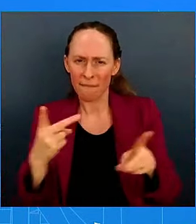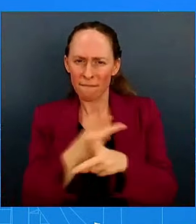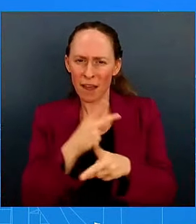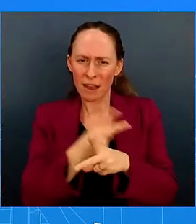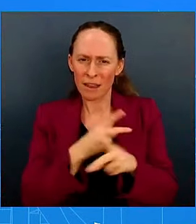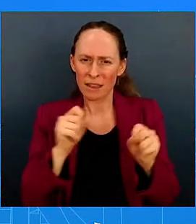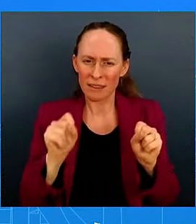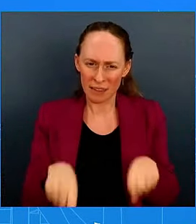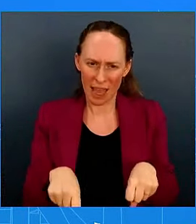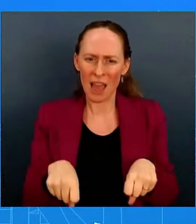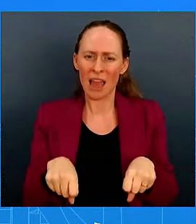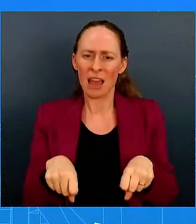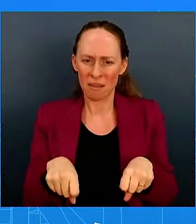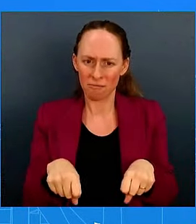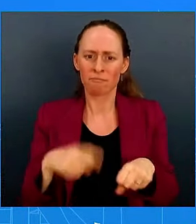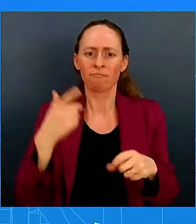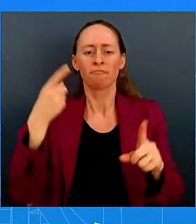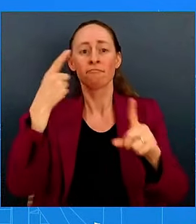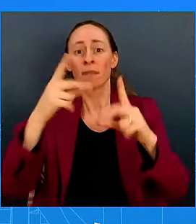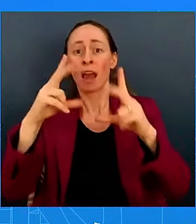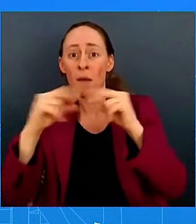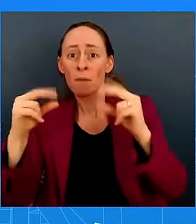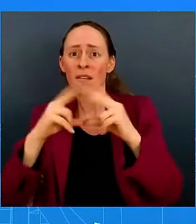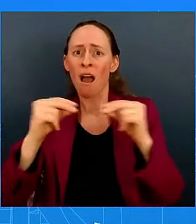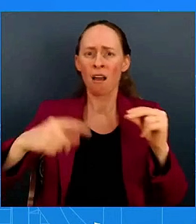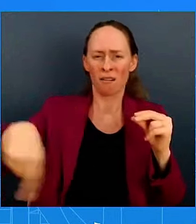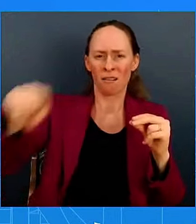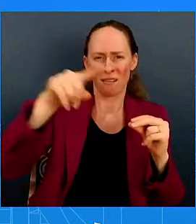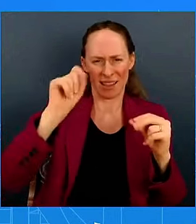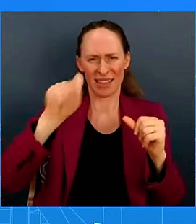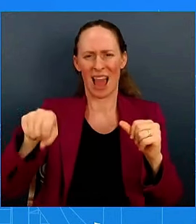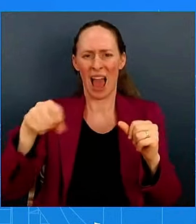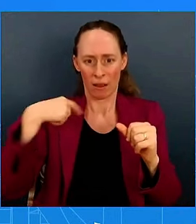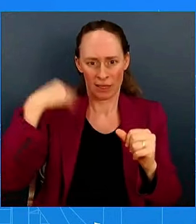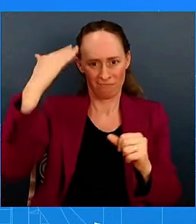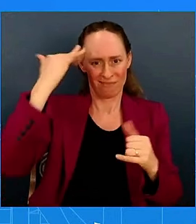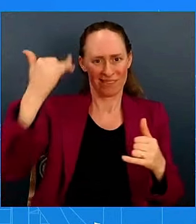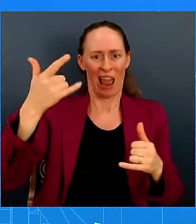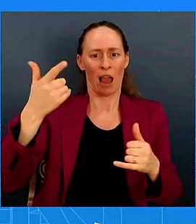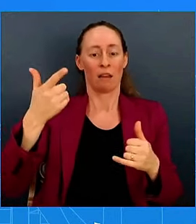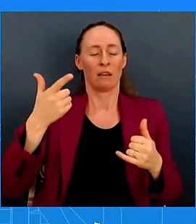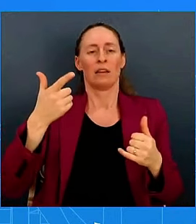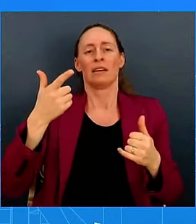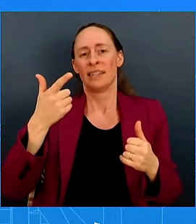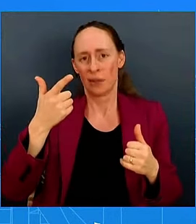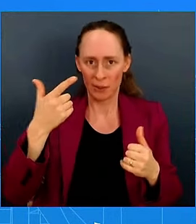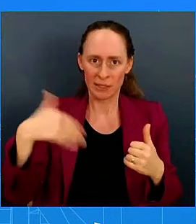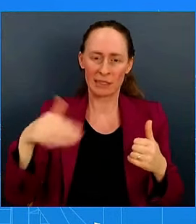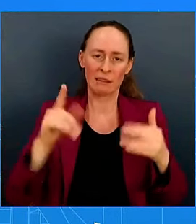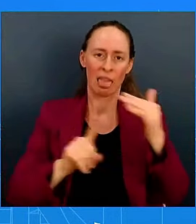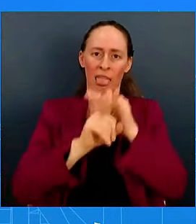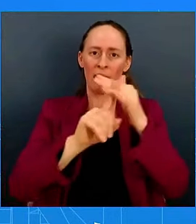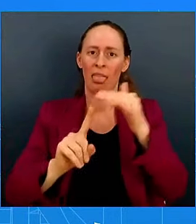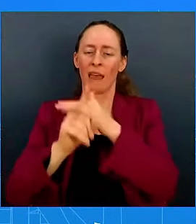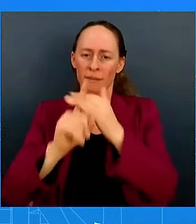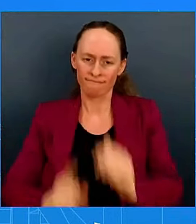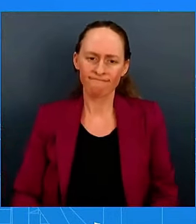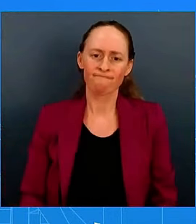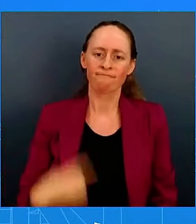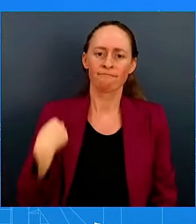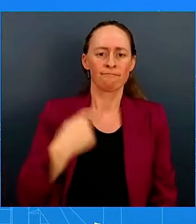that while it is increasingly difficult, and we are certainly no closer to finality, that